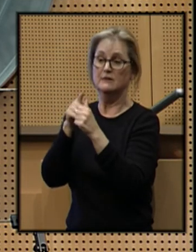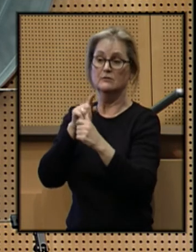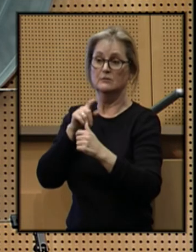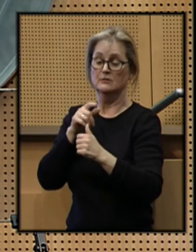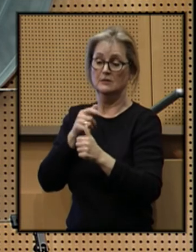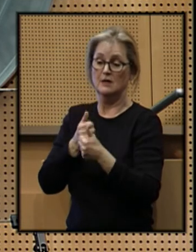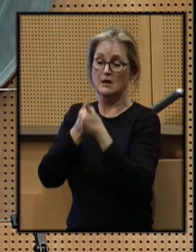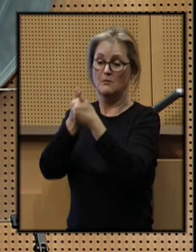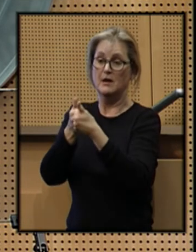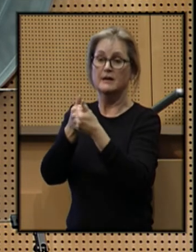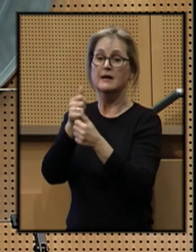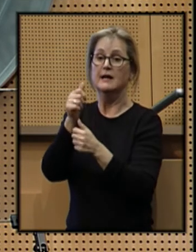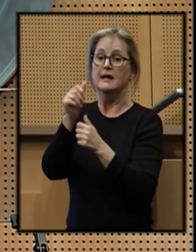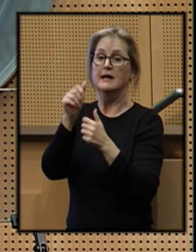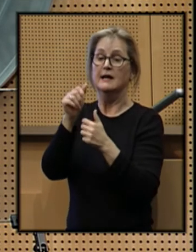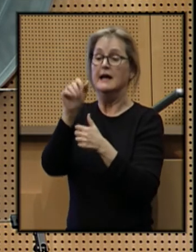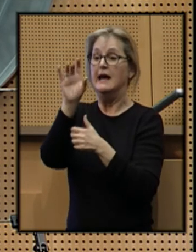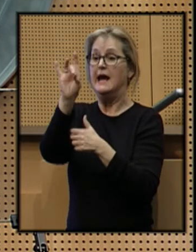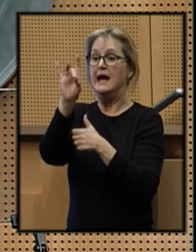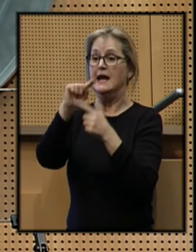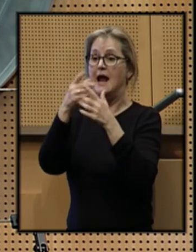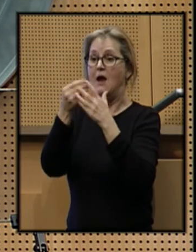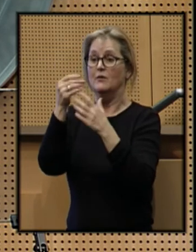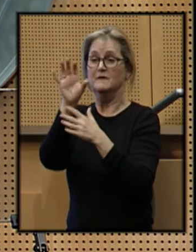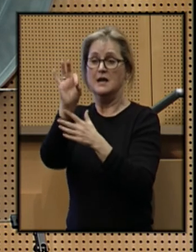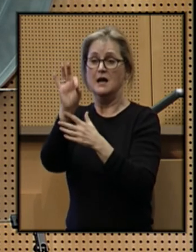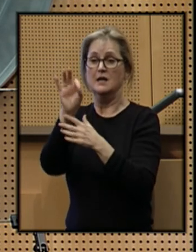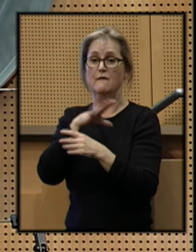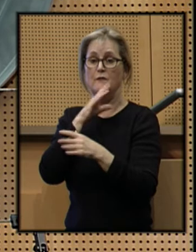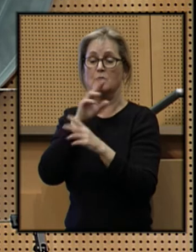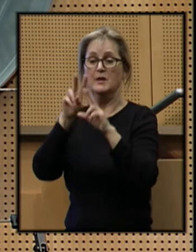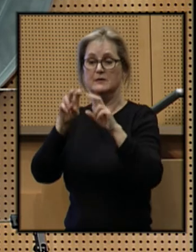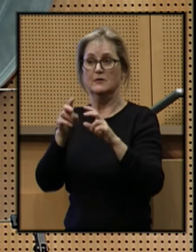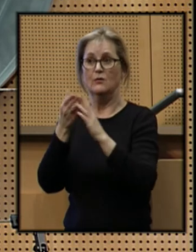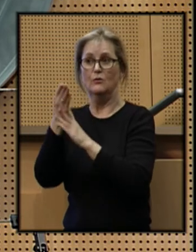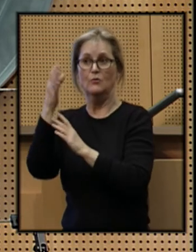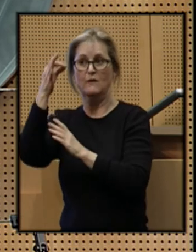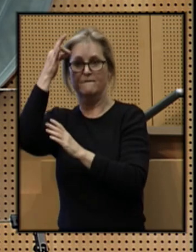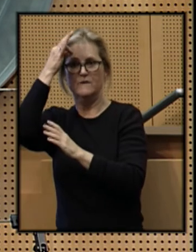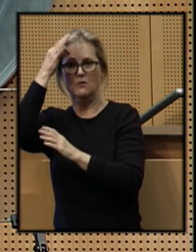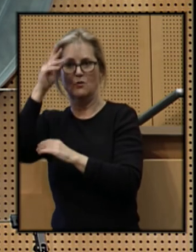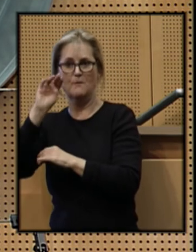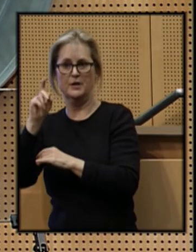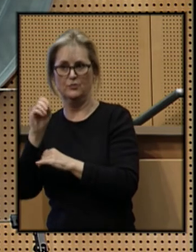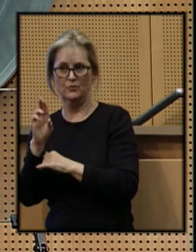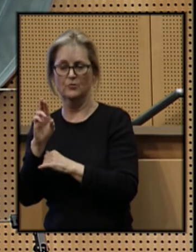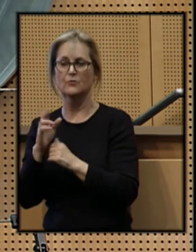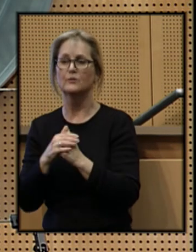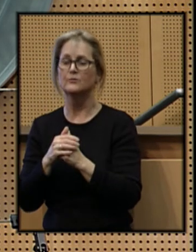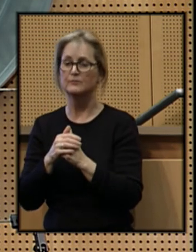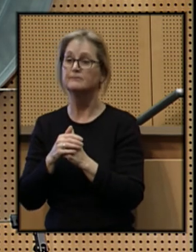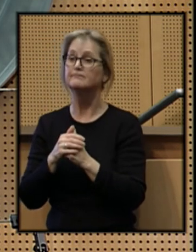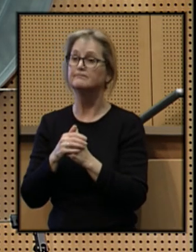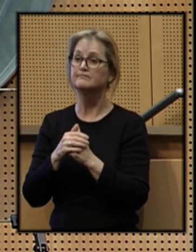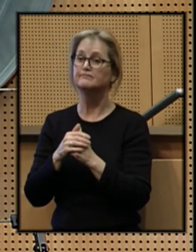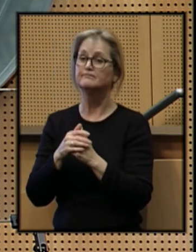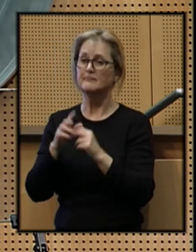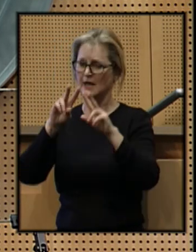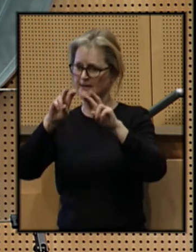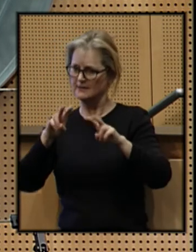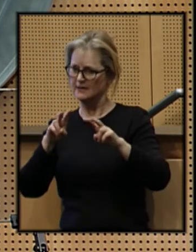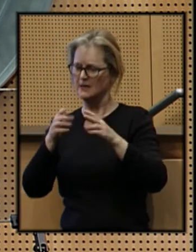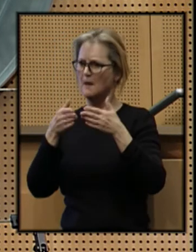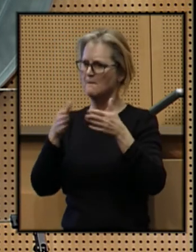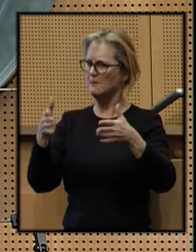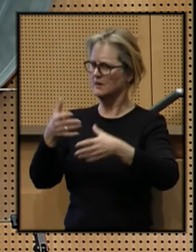on eight out of the nine formal assessments by the federal monitor. In assessing public